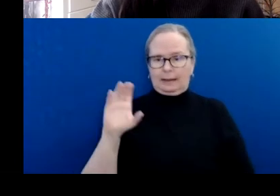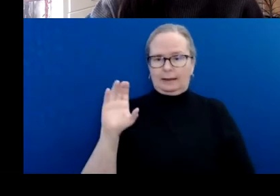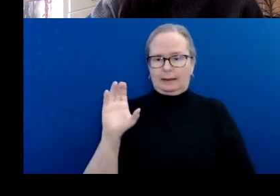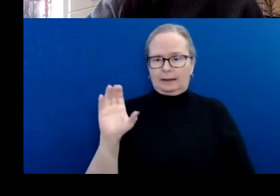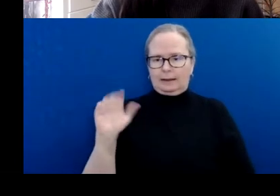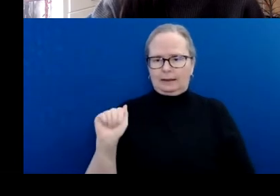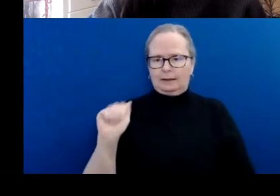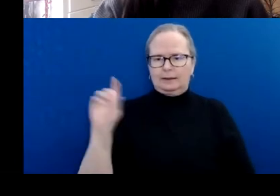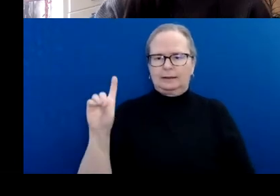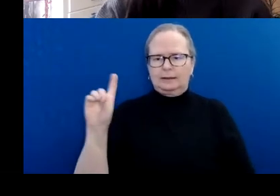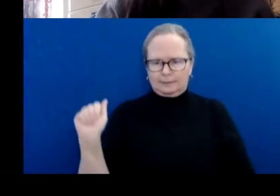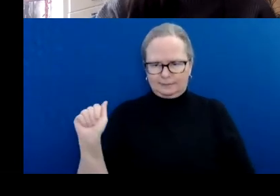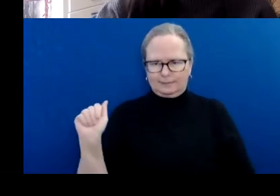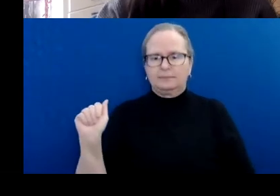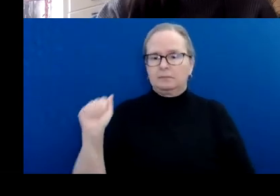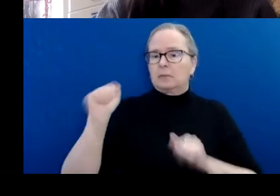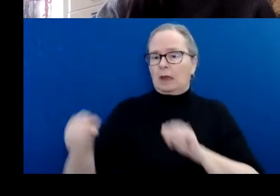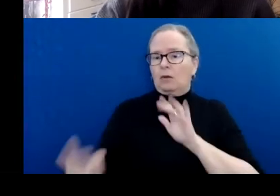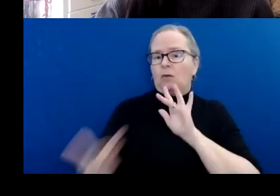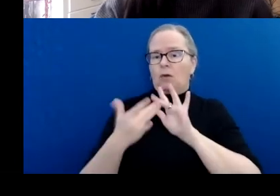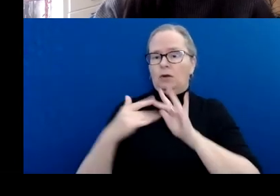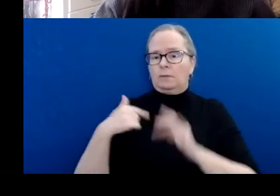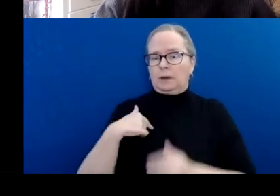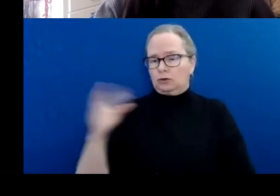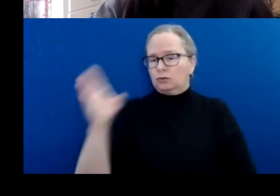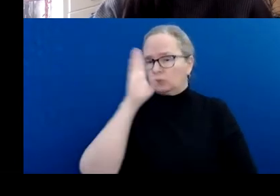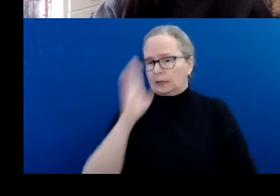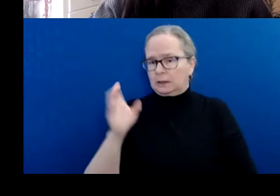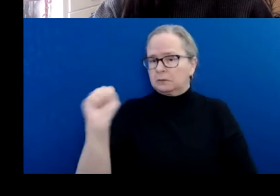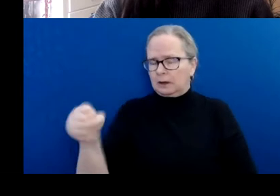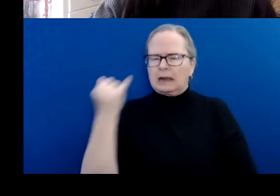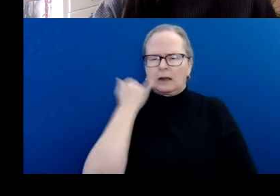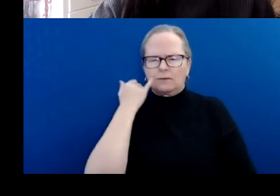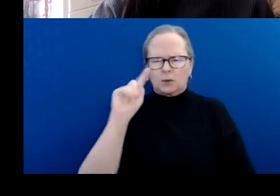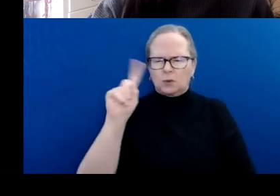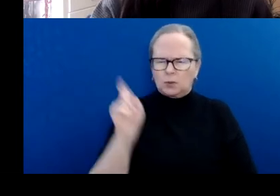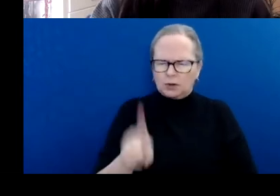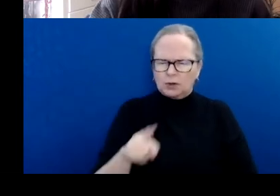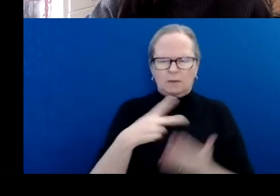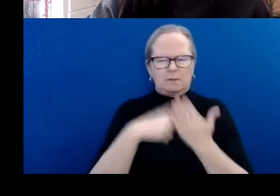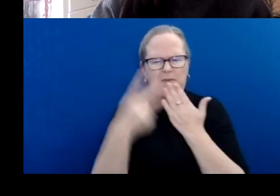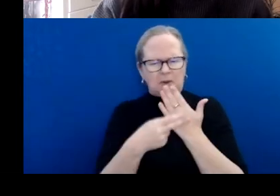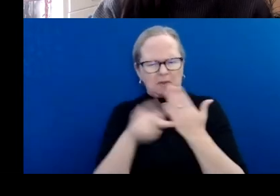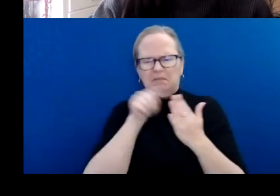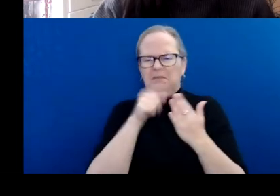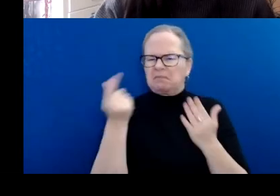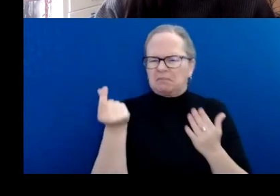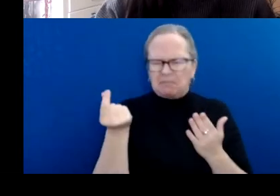to reach out to me directly if you have any questions about this program or need support applying.